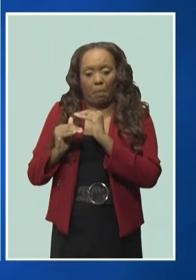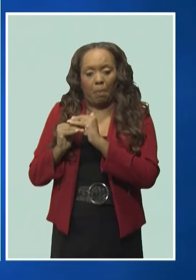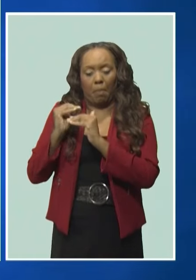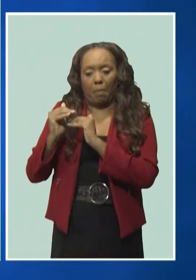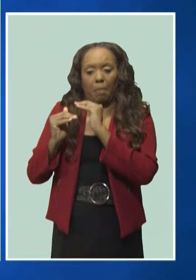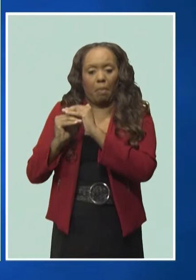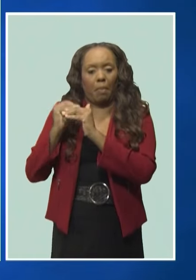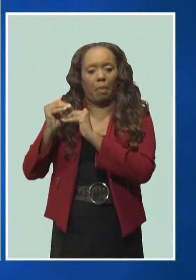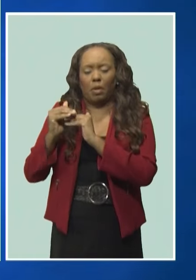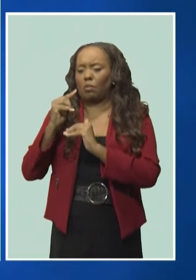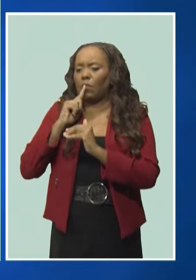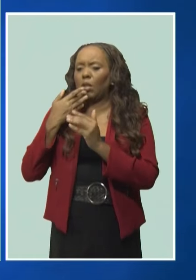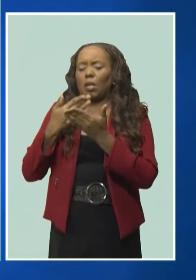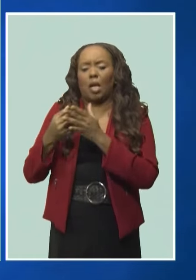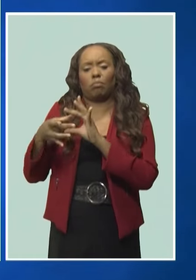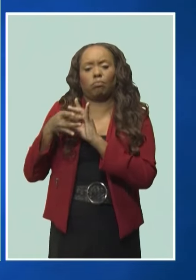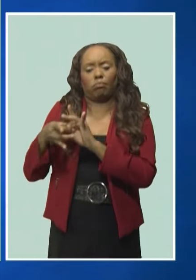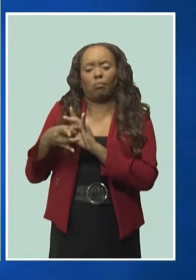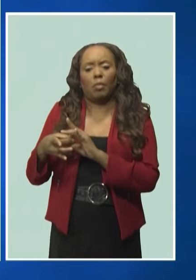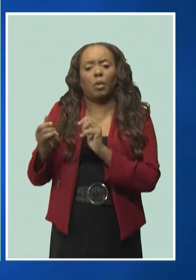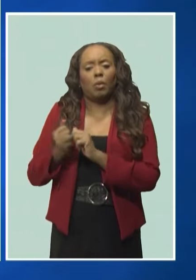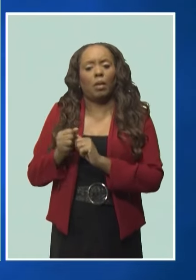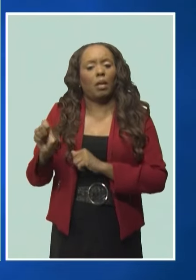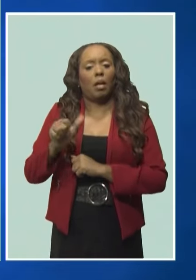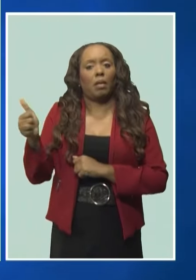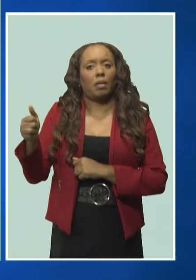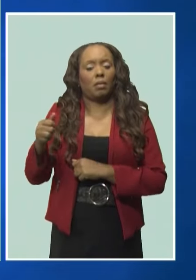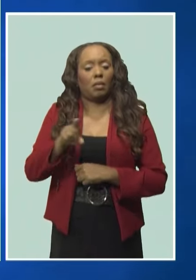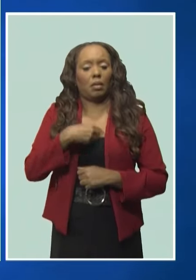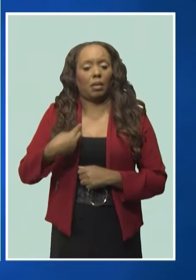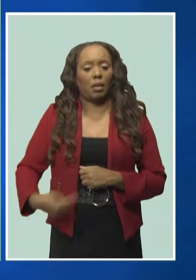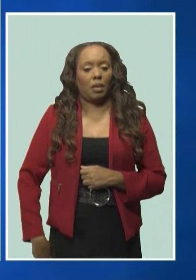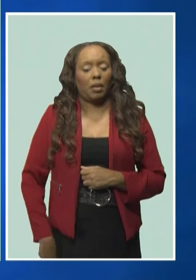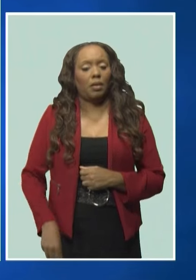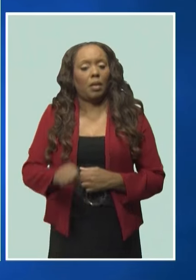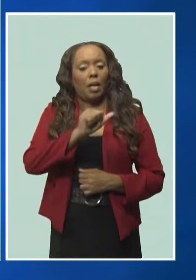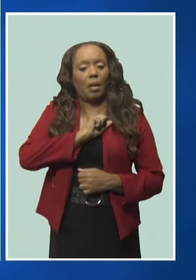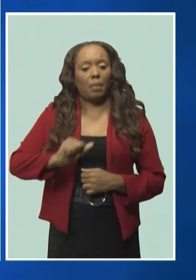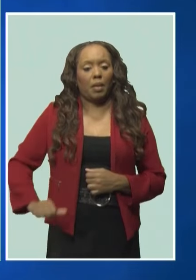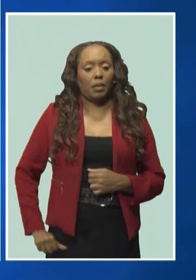Chinese ambassadors in Barbados.